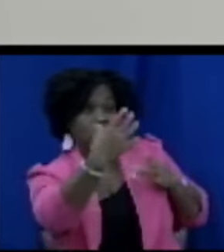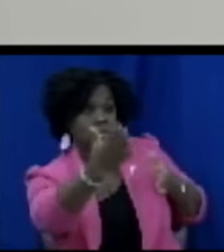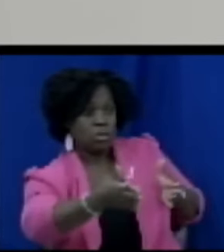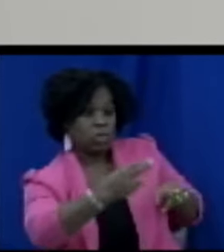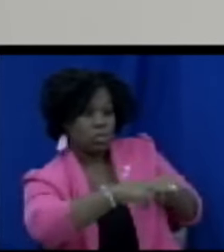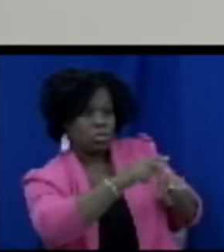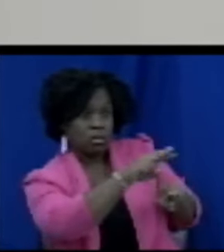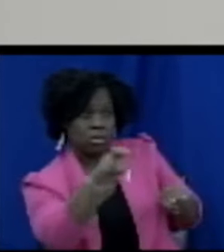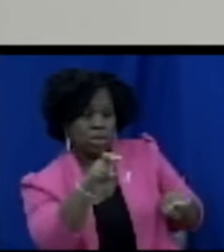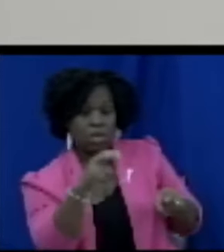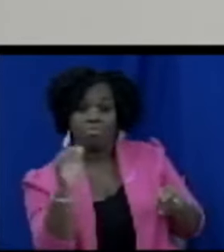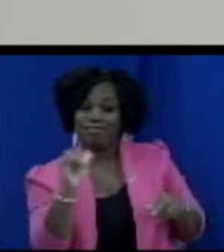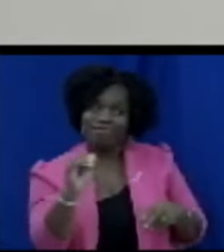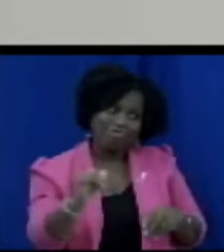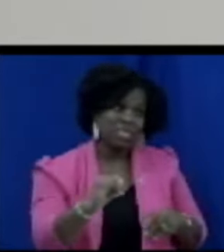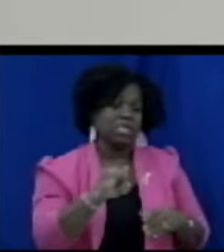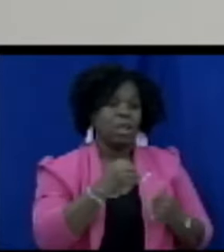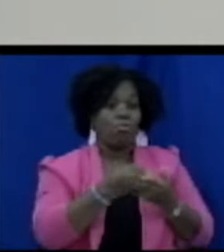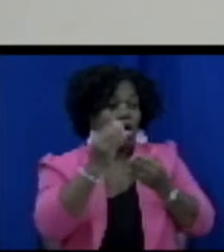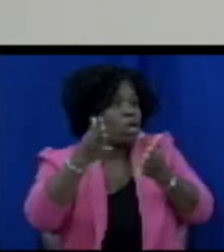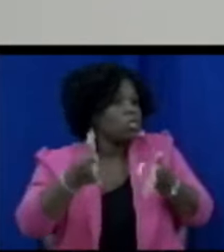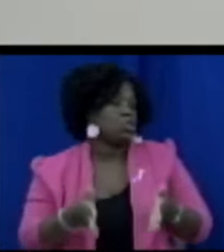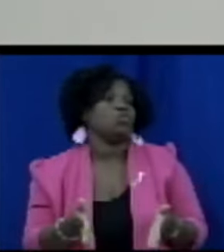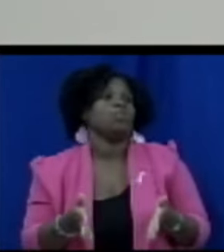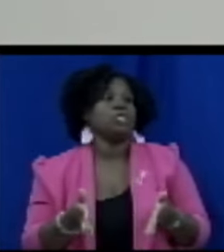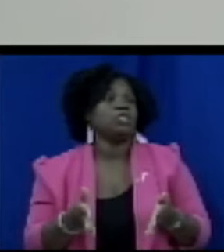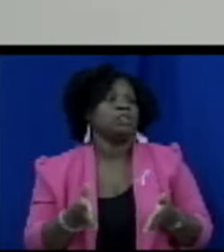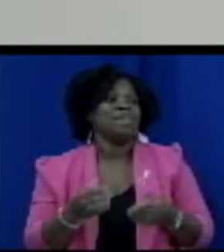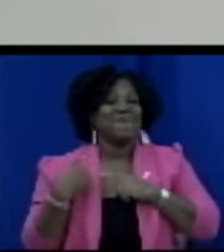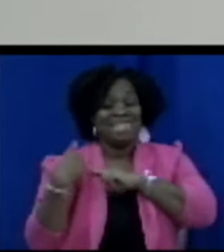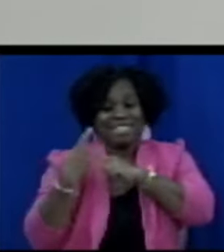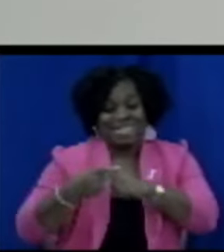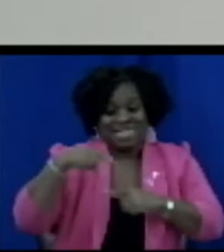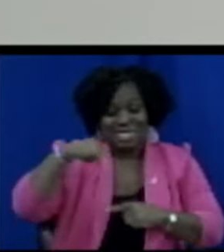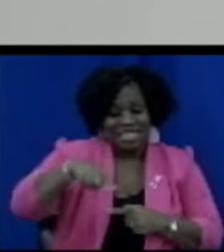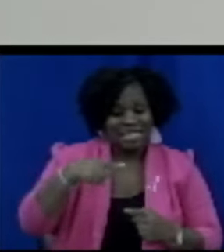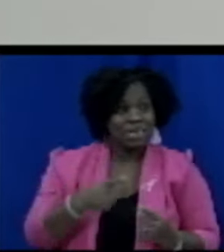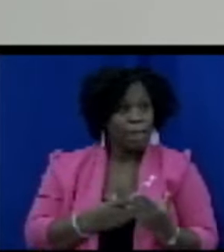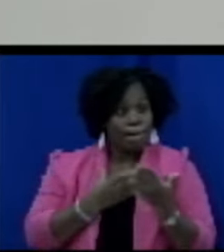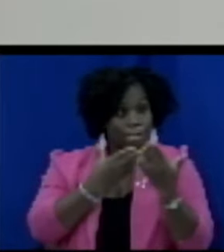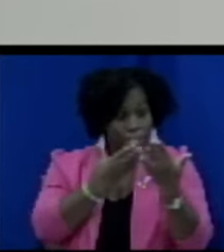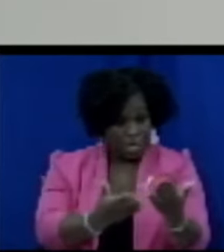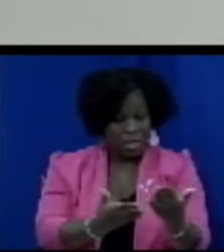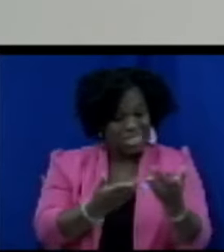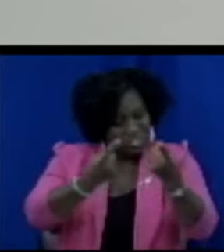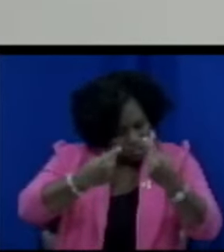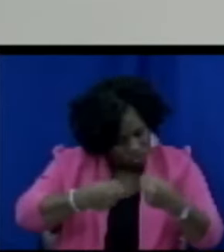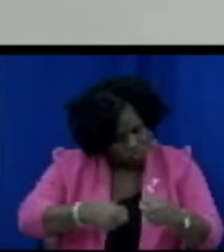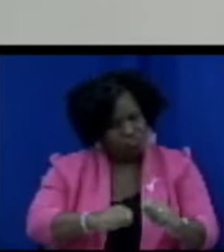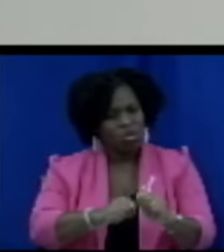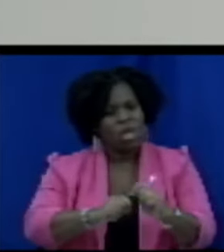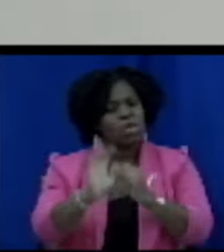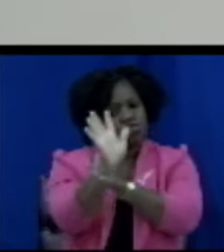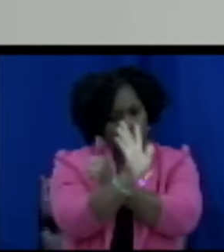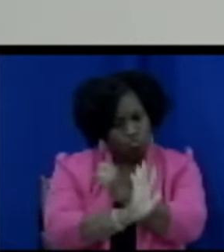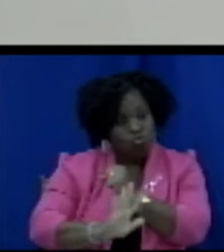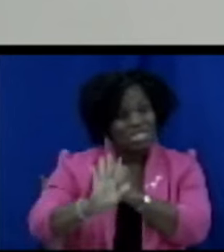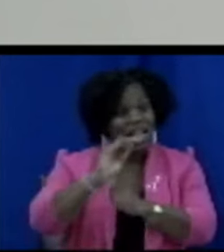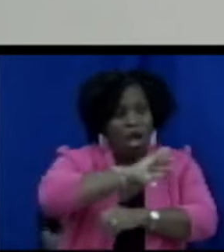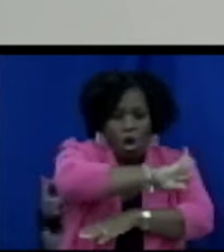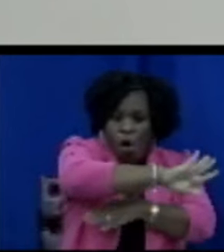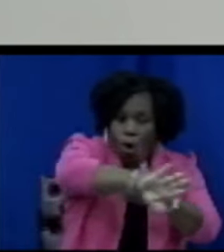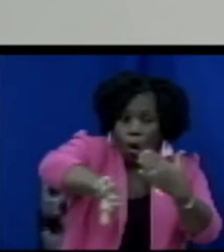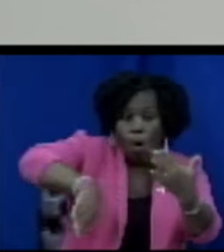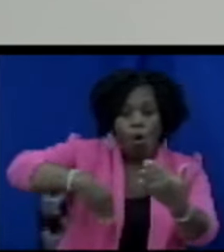consumers and so since this bill is trying its utmost to protect all of us as